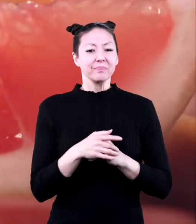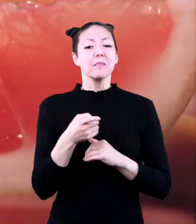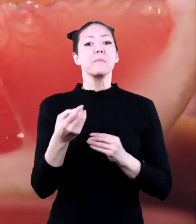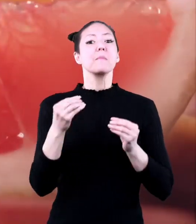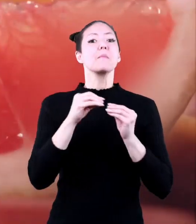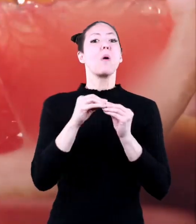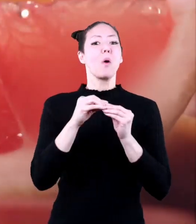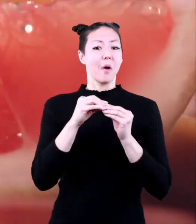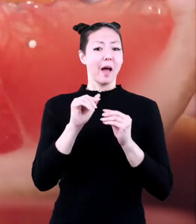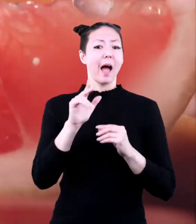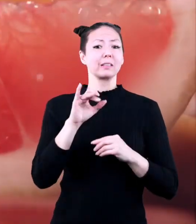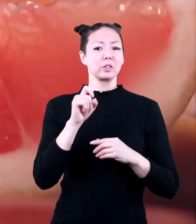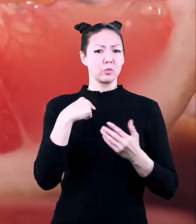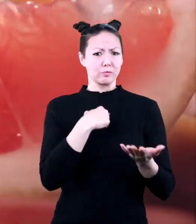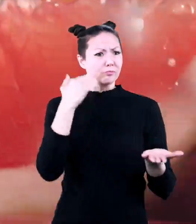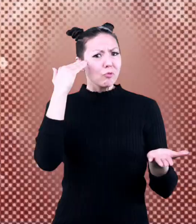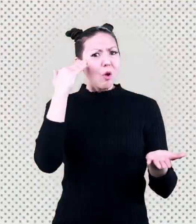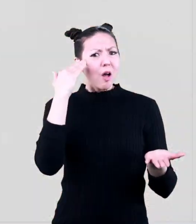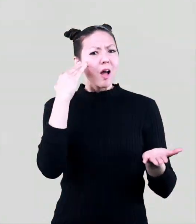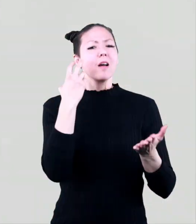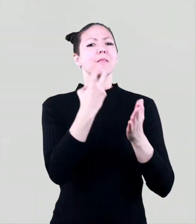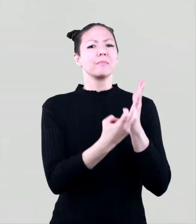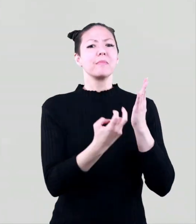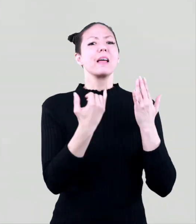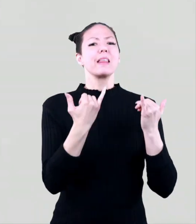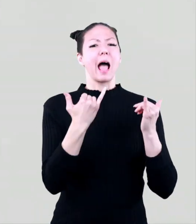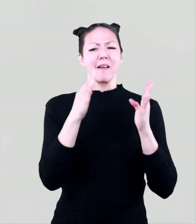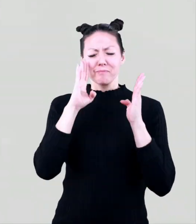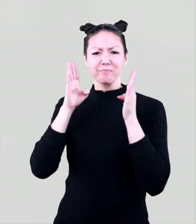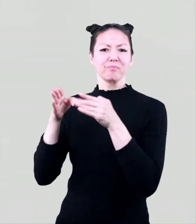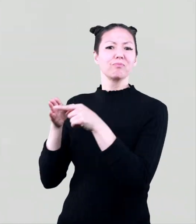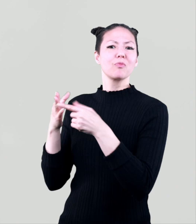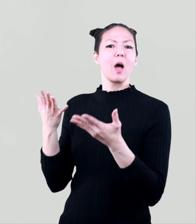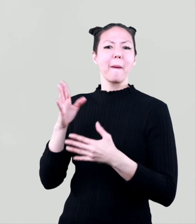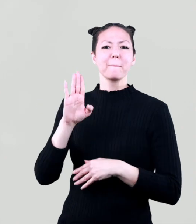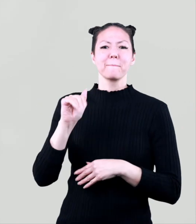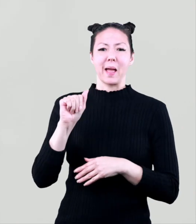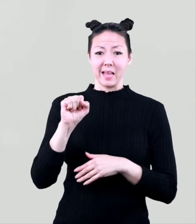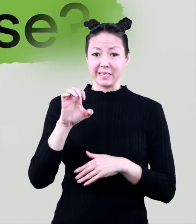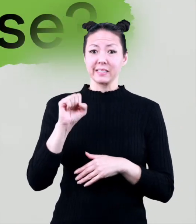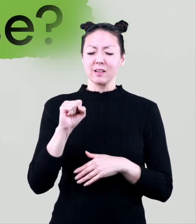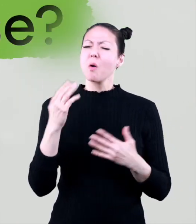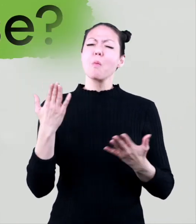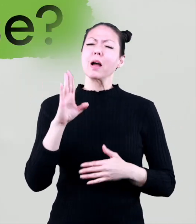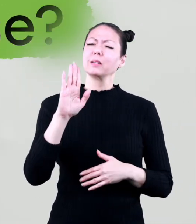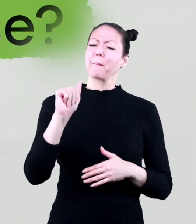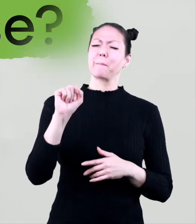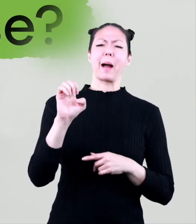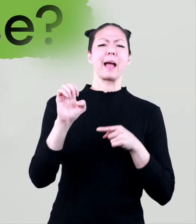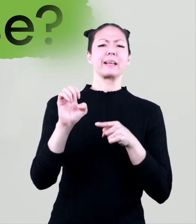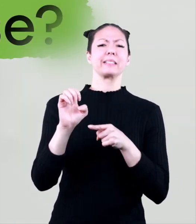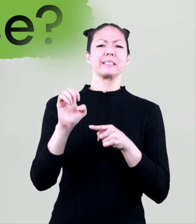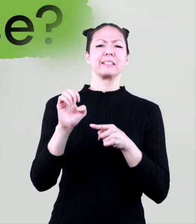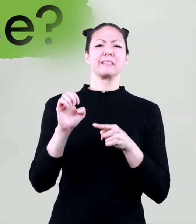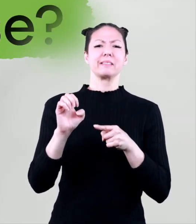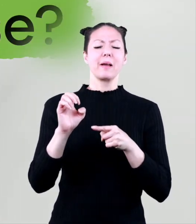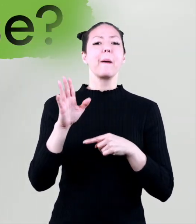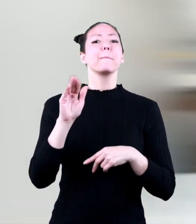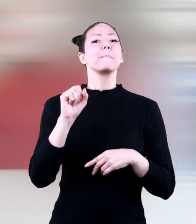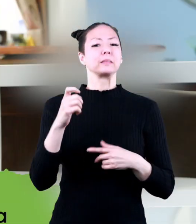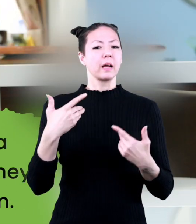now that we know more about acids let's turn our focus to bases what is a base